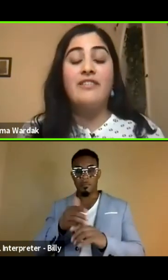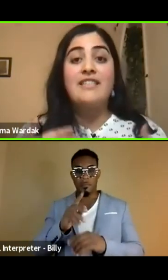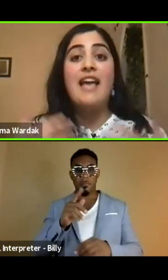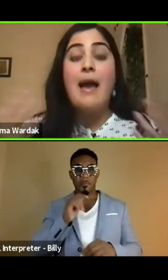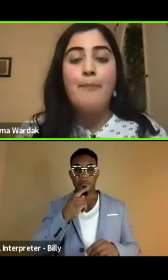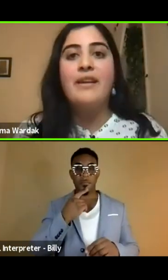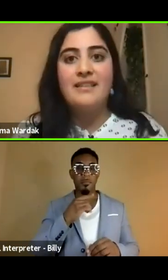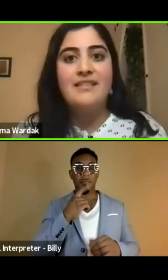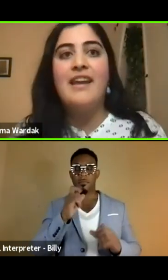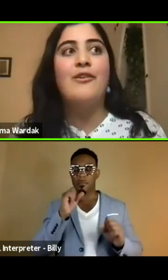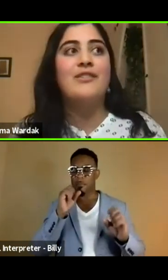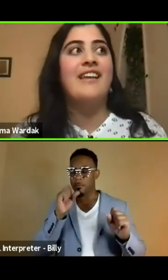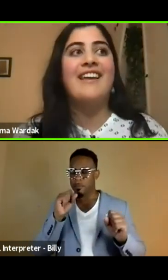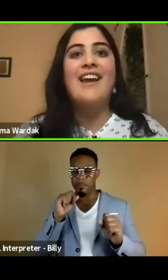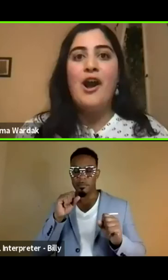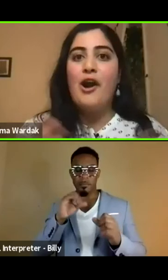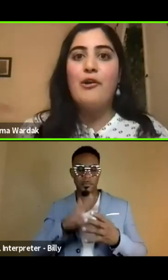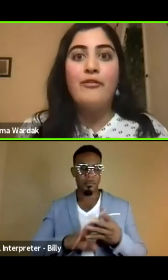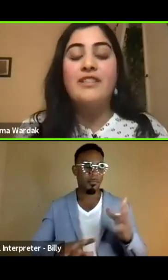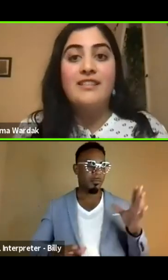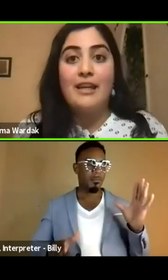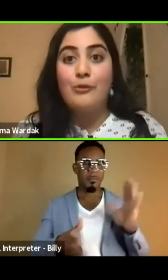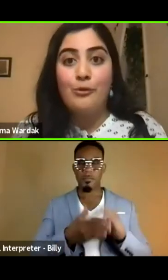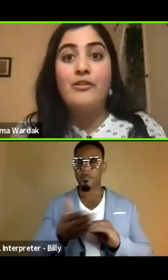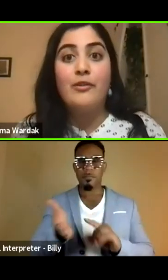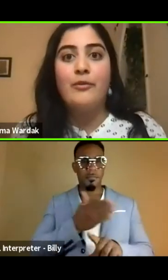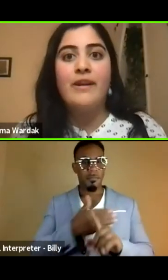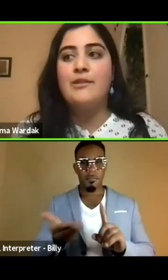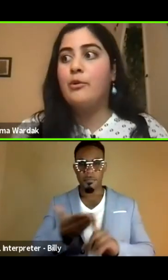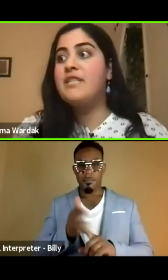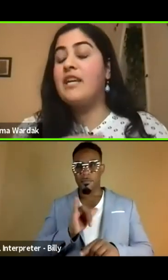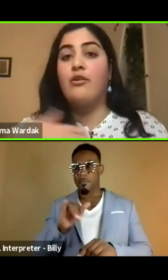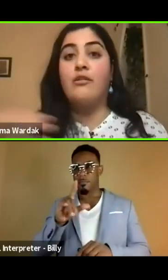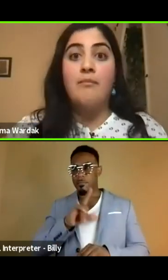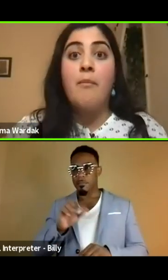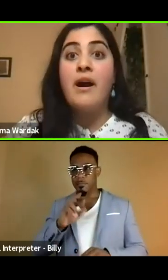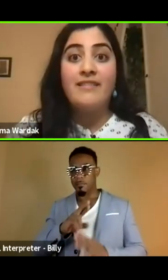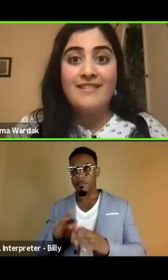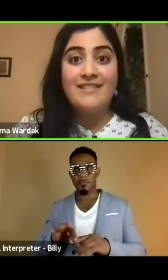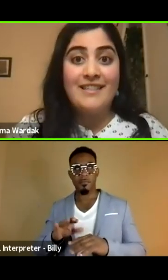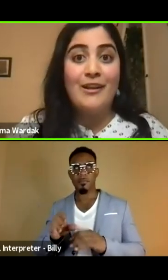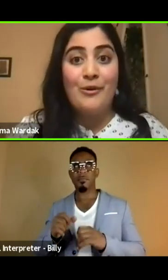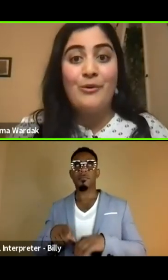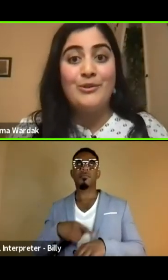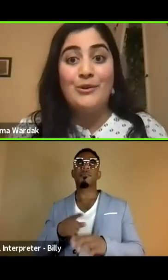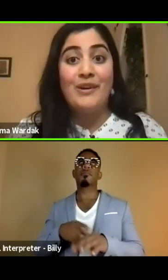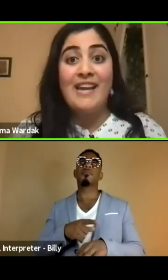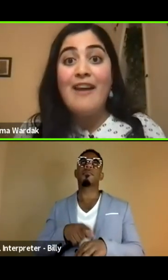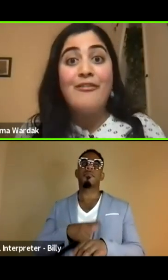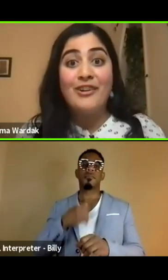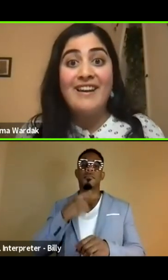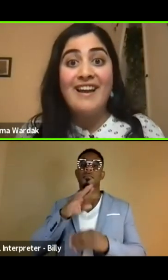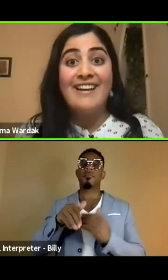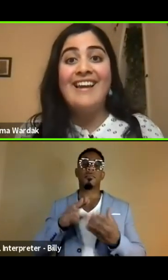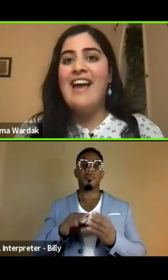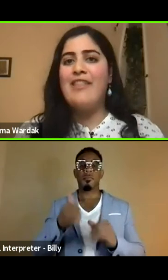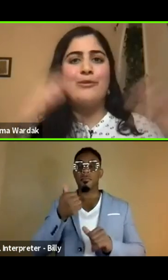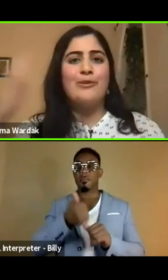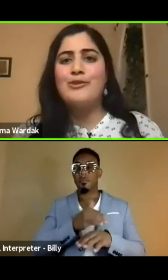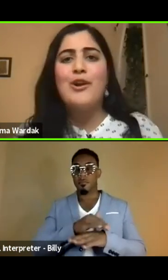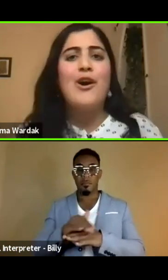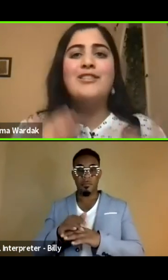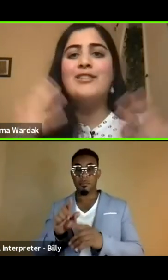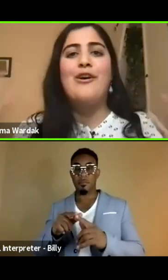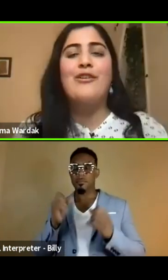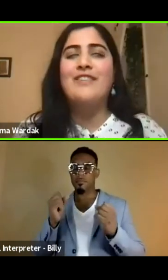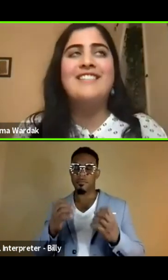she would tell these epic tales, like equivalent to like Lord of the Rings, where it would take her months to tell a whole story every night. And